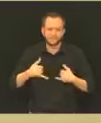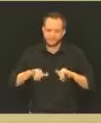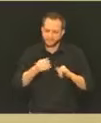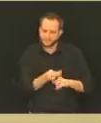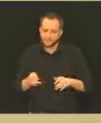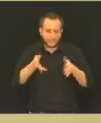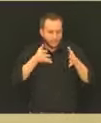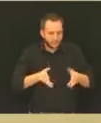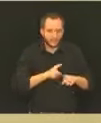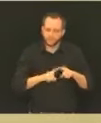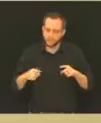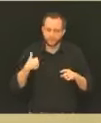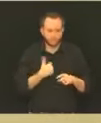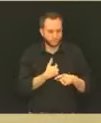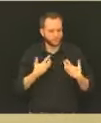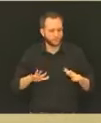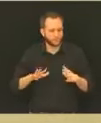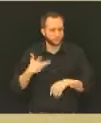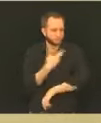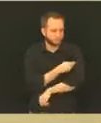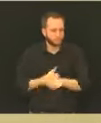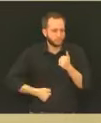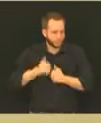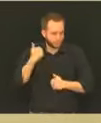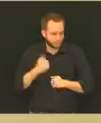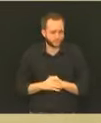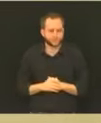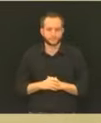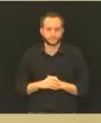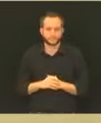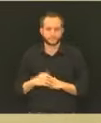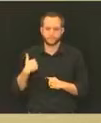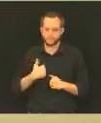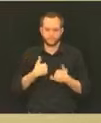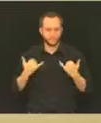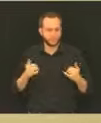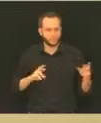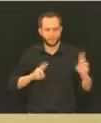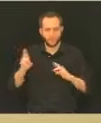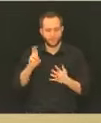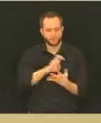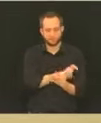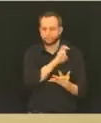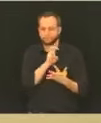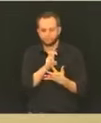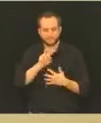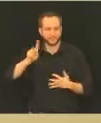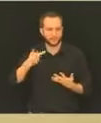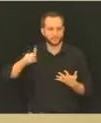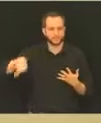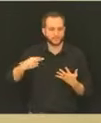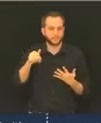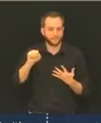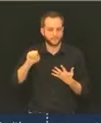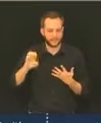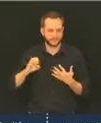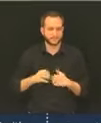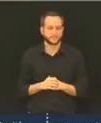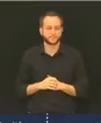we've gone through most of that. And again, we're ready to move into phase two. Phase two,